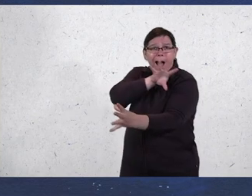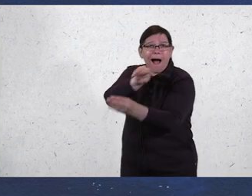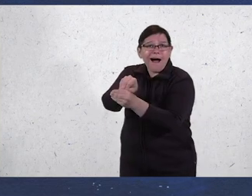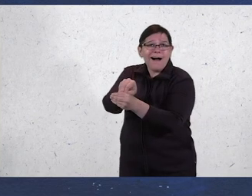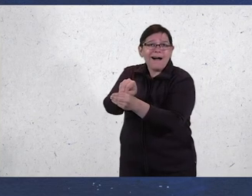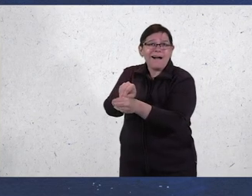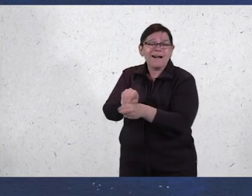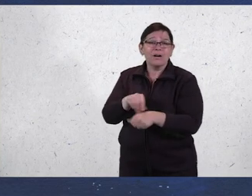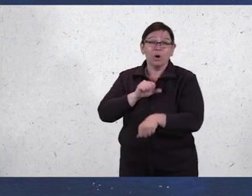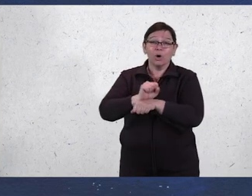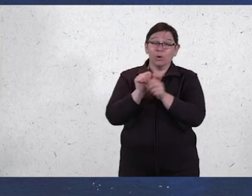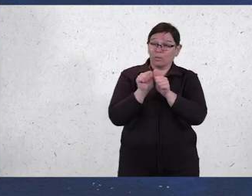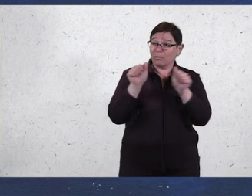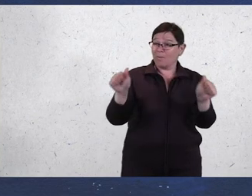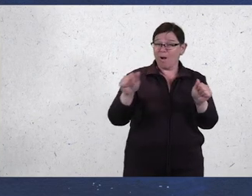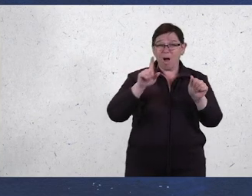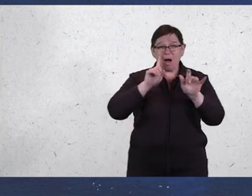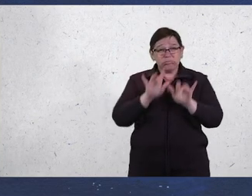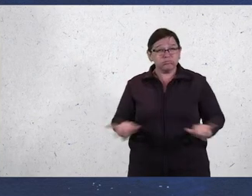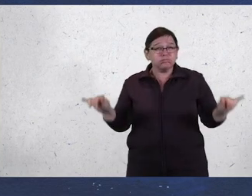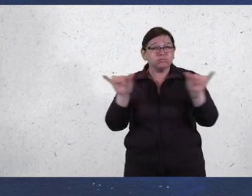Working remotely was commonplace.